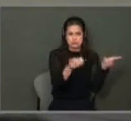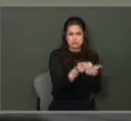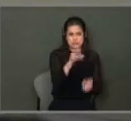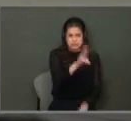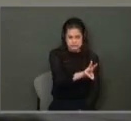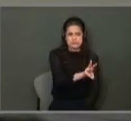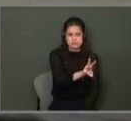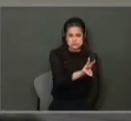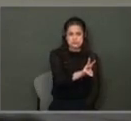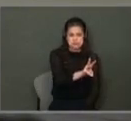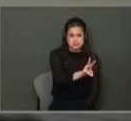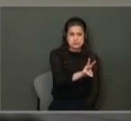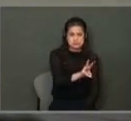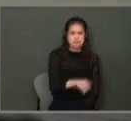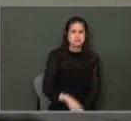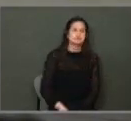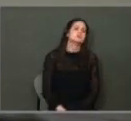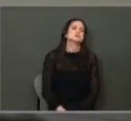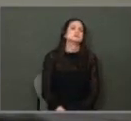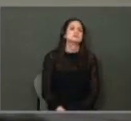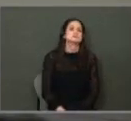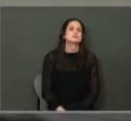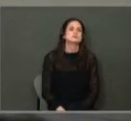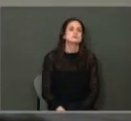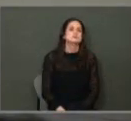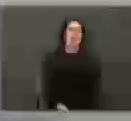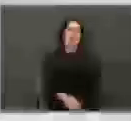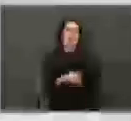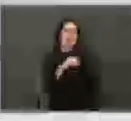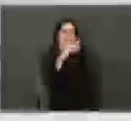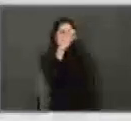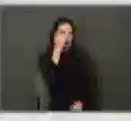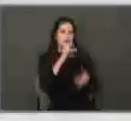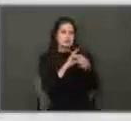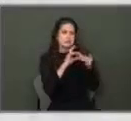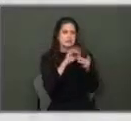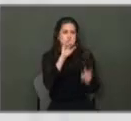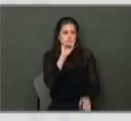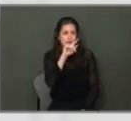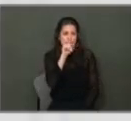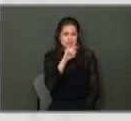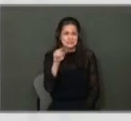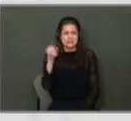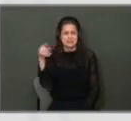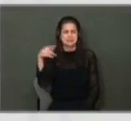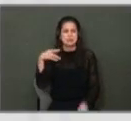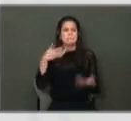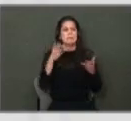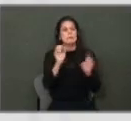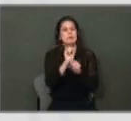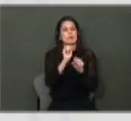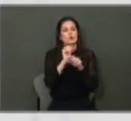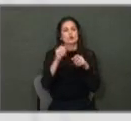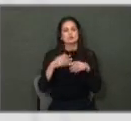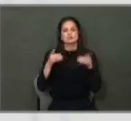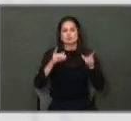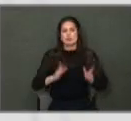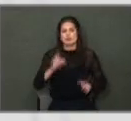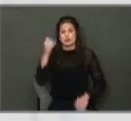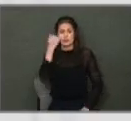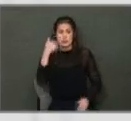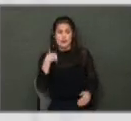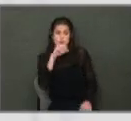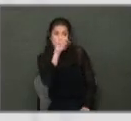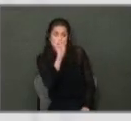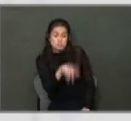infrastructure maintenance program. I did not mention that Razi Husseini, our Public Works director, is right there. If anybody's got questions